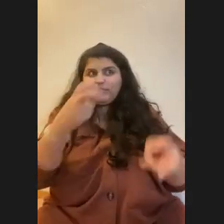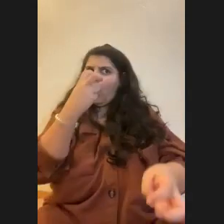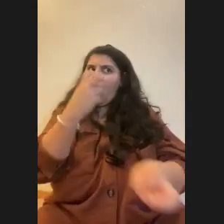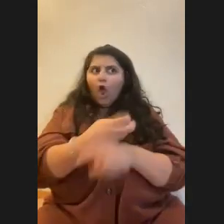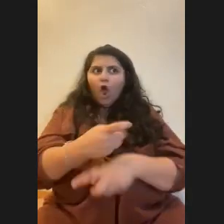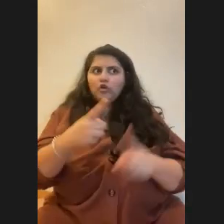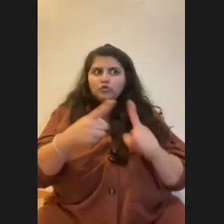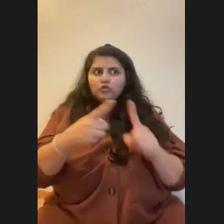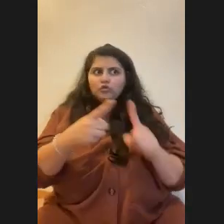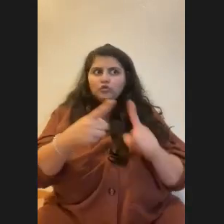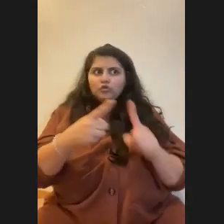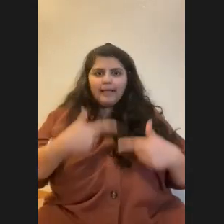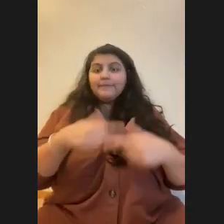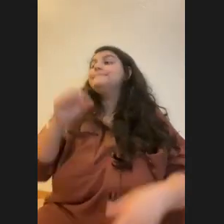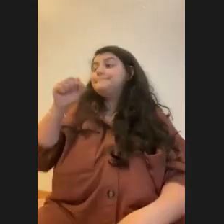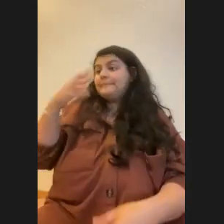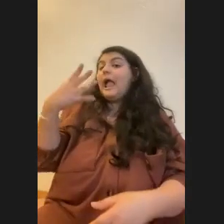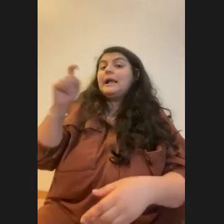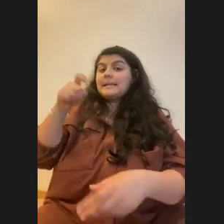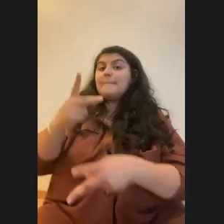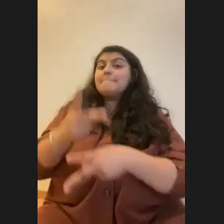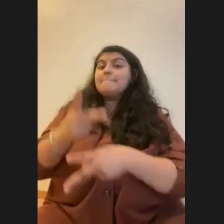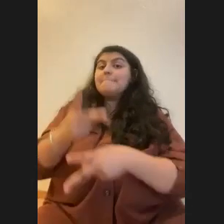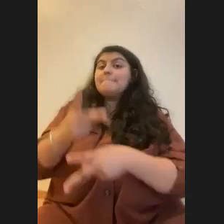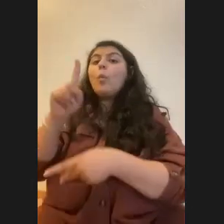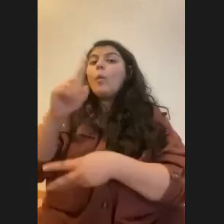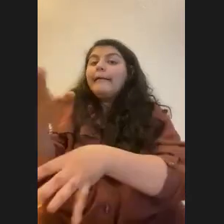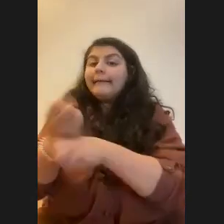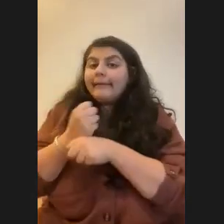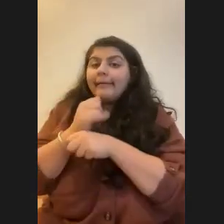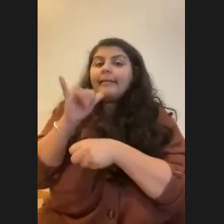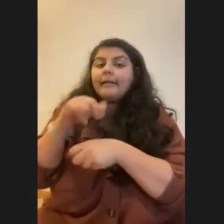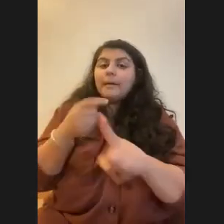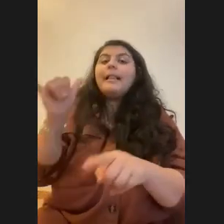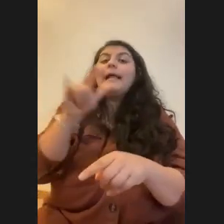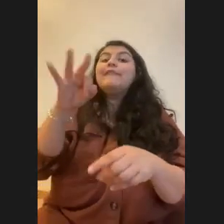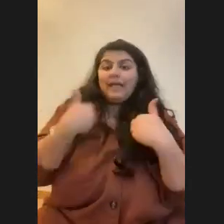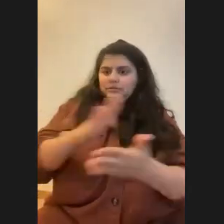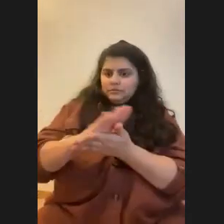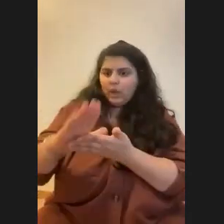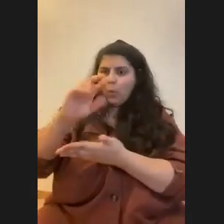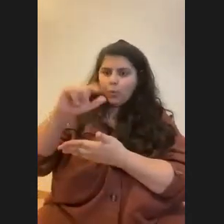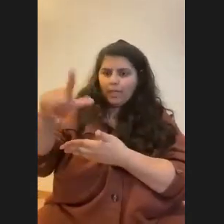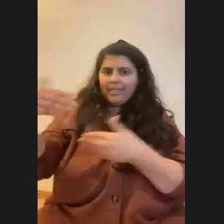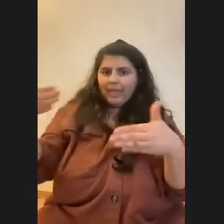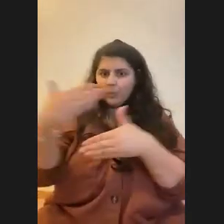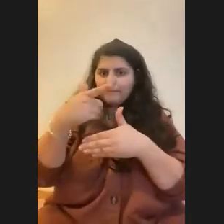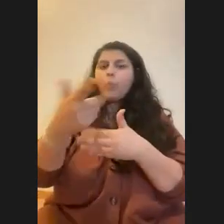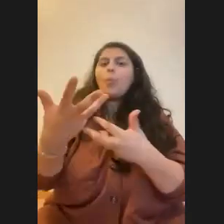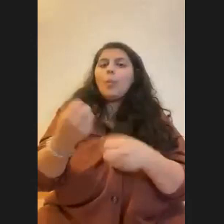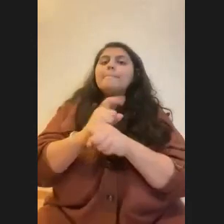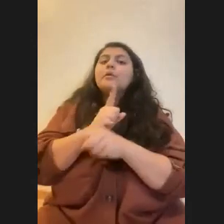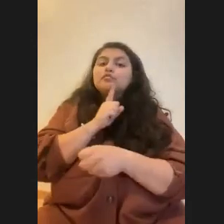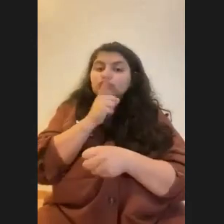And you have to be really careful where you source them from. So if you have like a nice coral aquarium started up, you want to be really